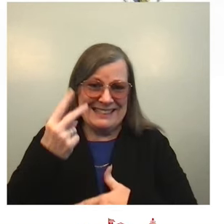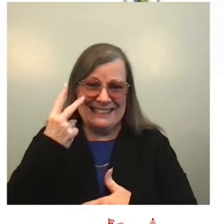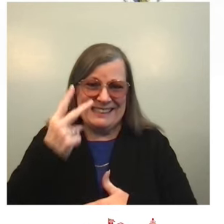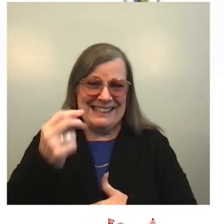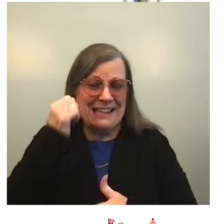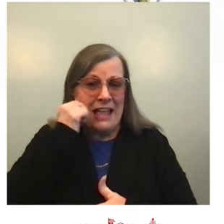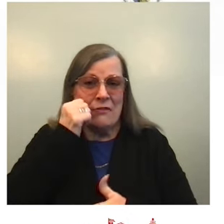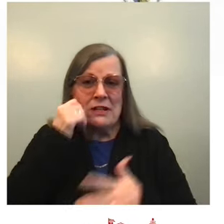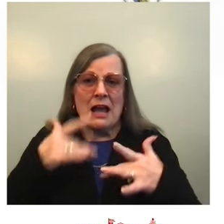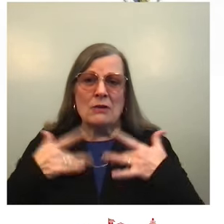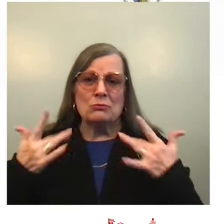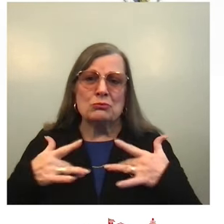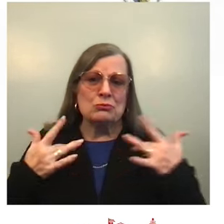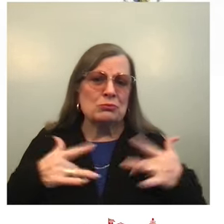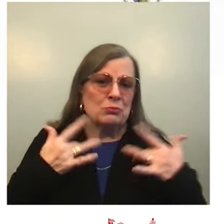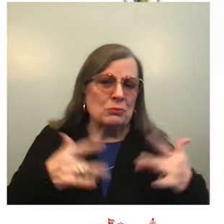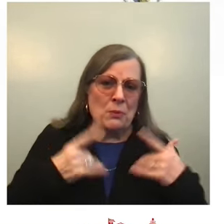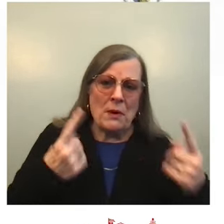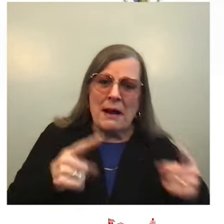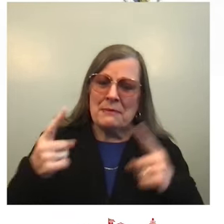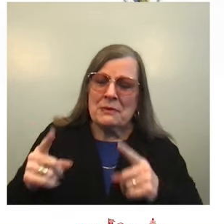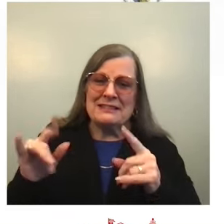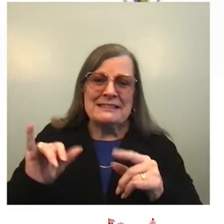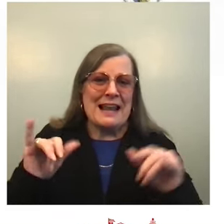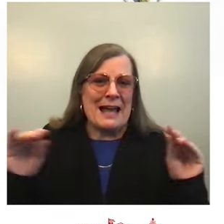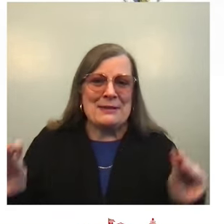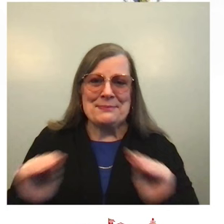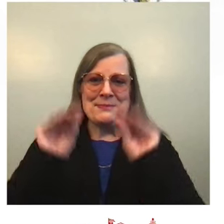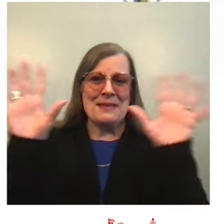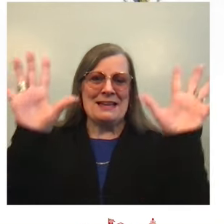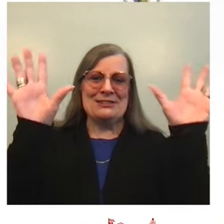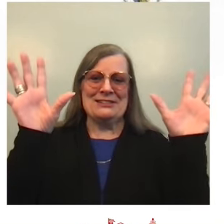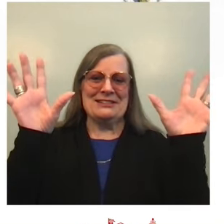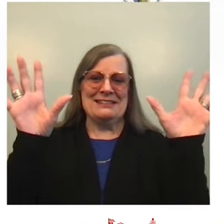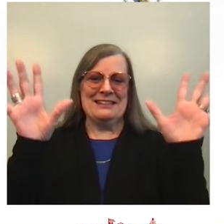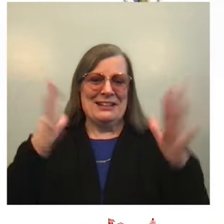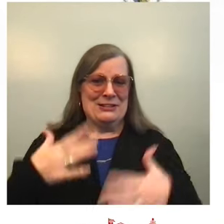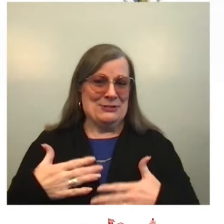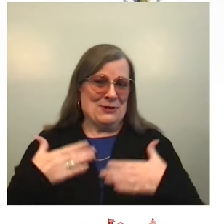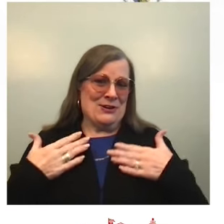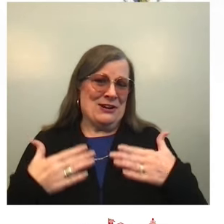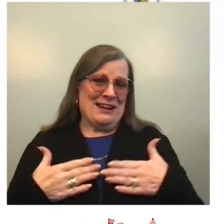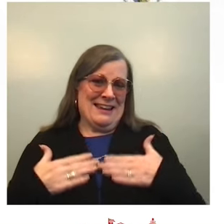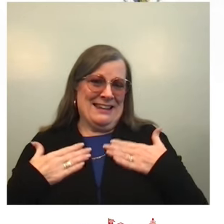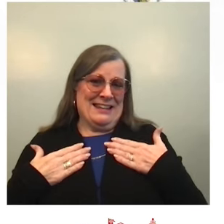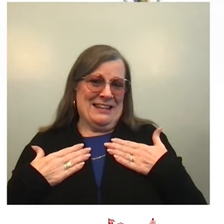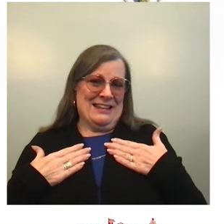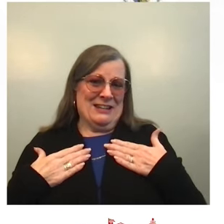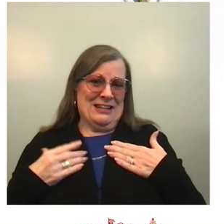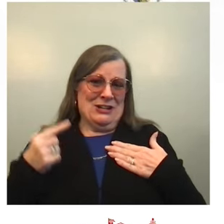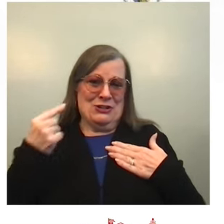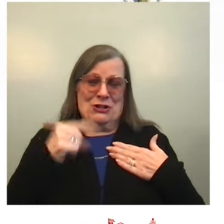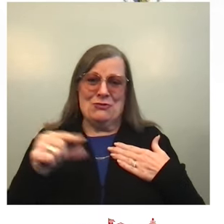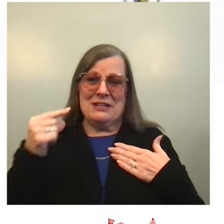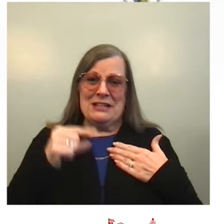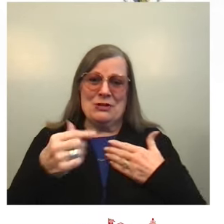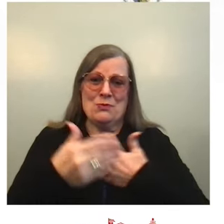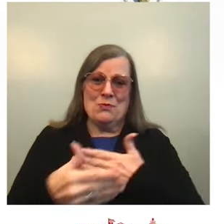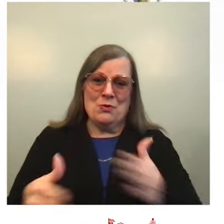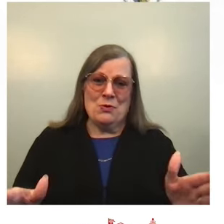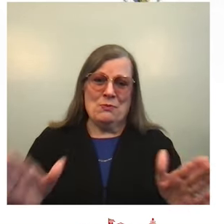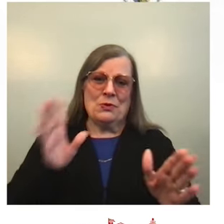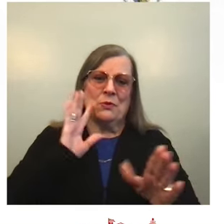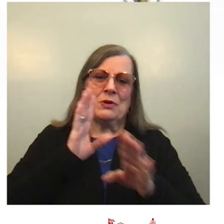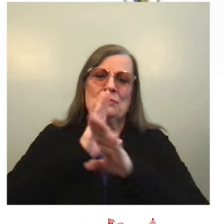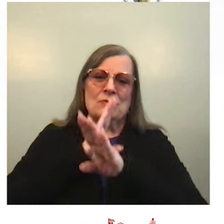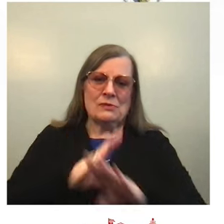we honor the peace and strength that we find in faith. It's often in quiet, candlelit rooms